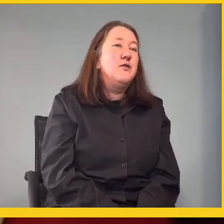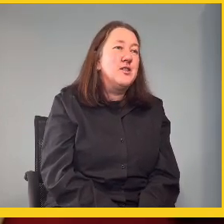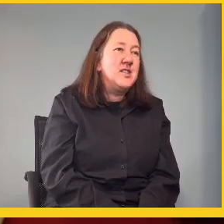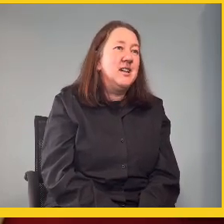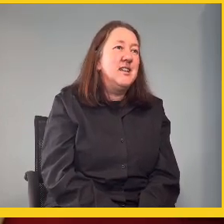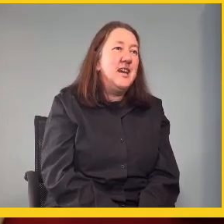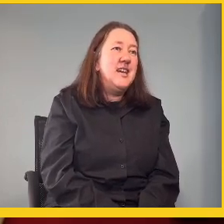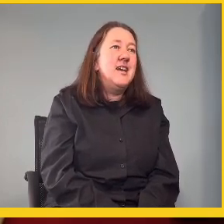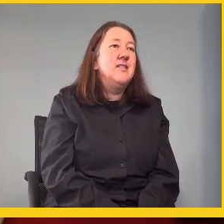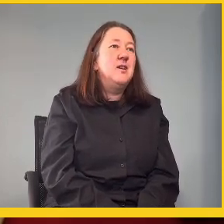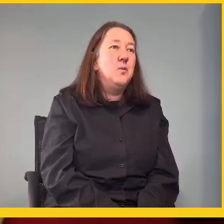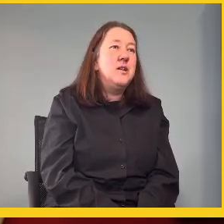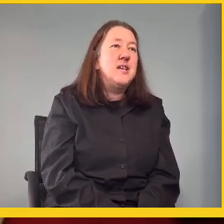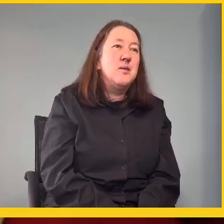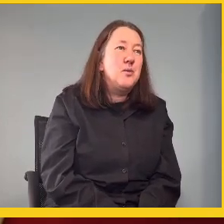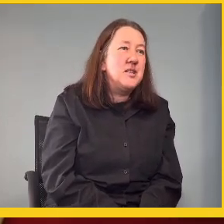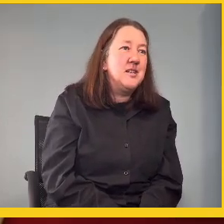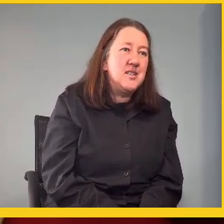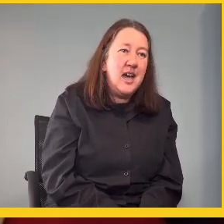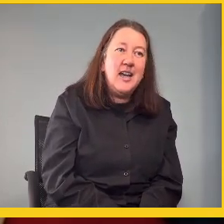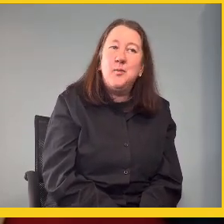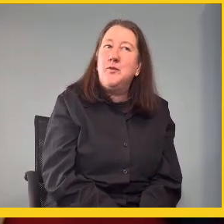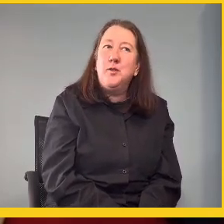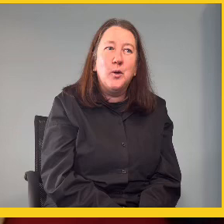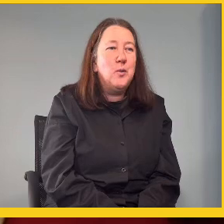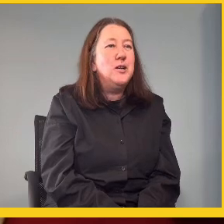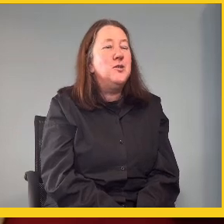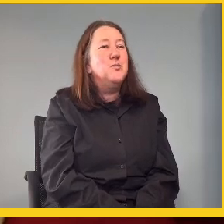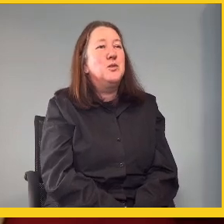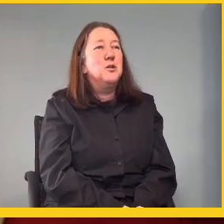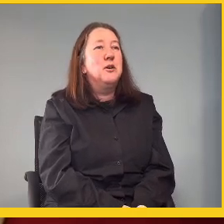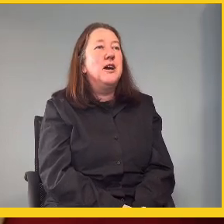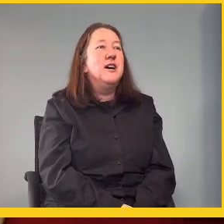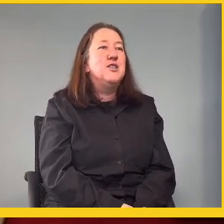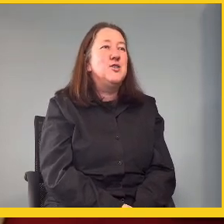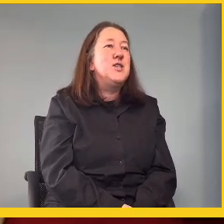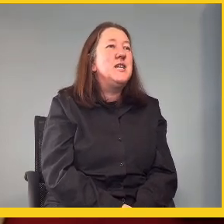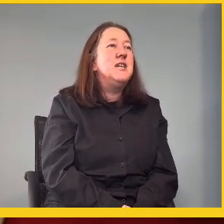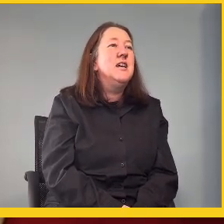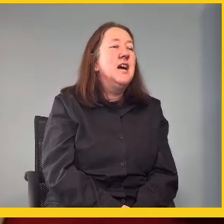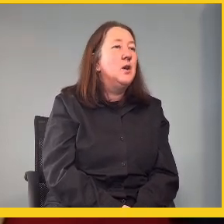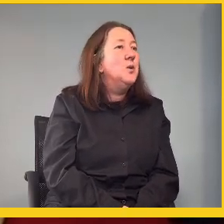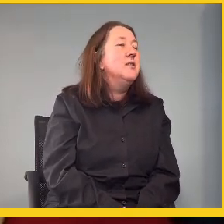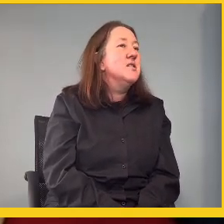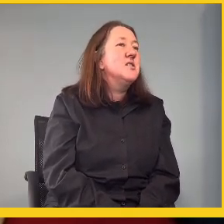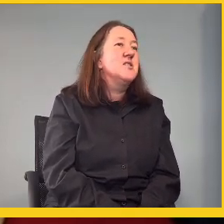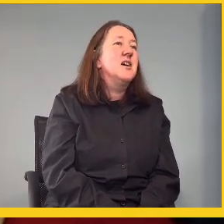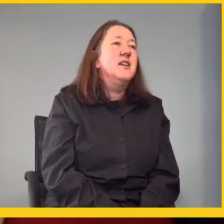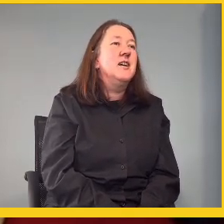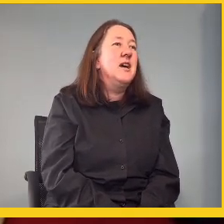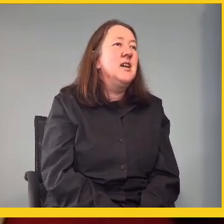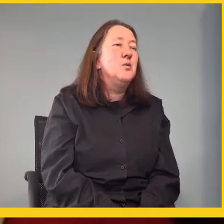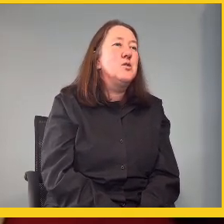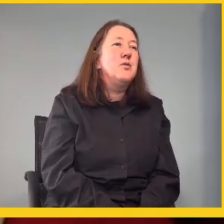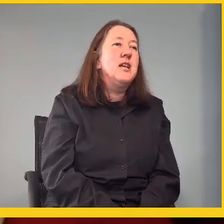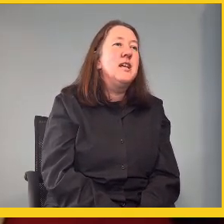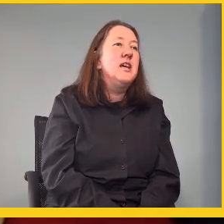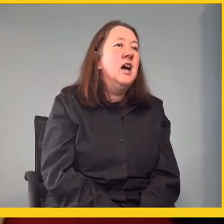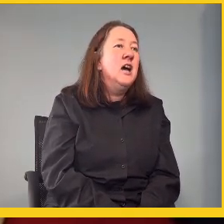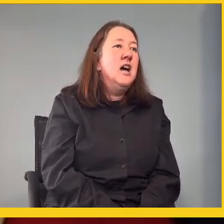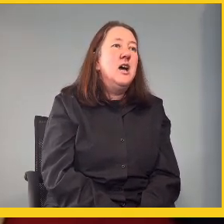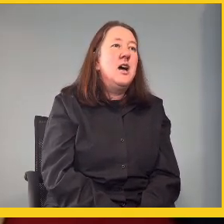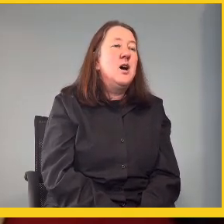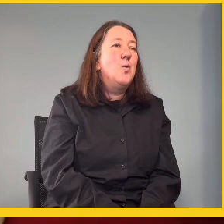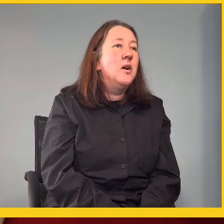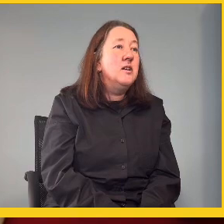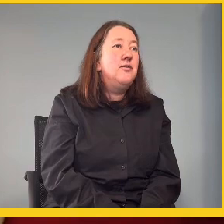arrived on Sunday, and then we said the president sign, and we flew all the way to Pretoria to see and witness the signing, and it was really